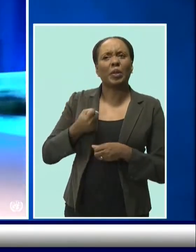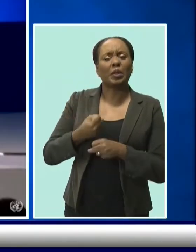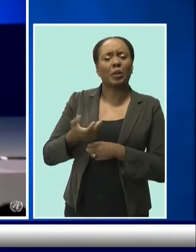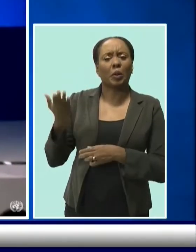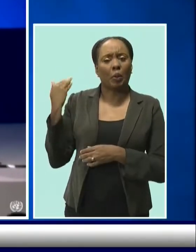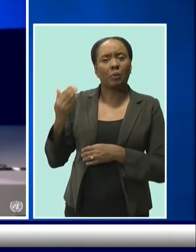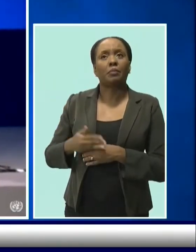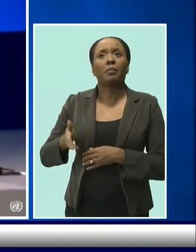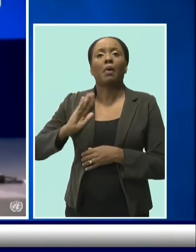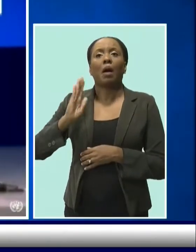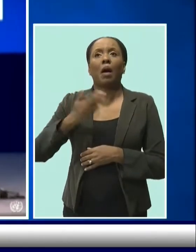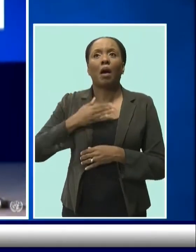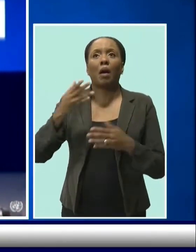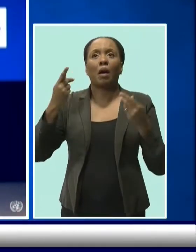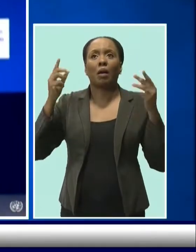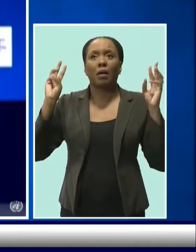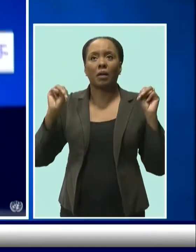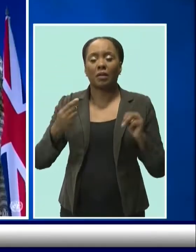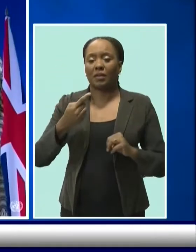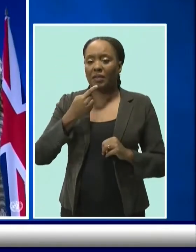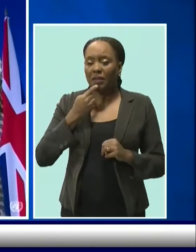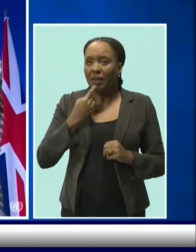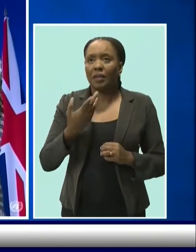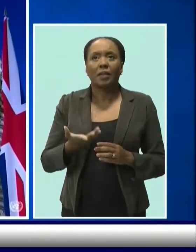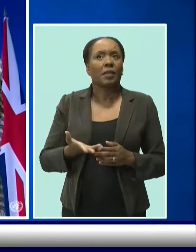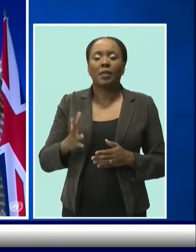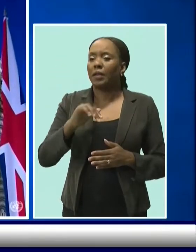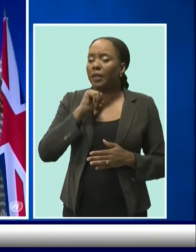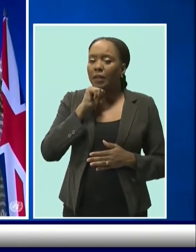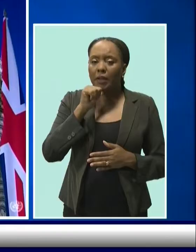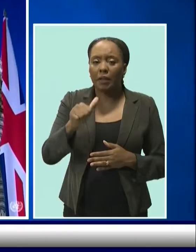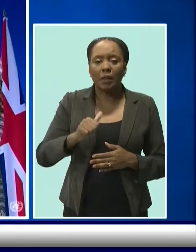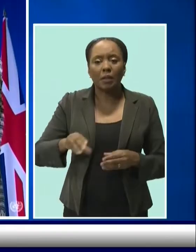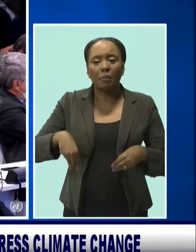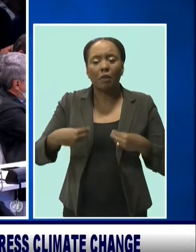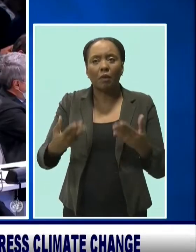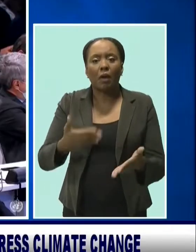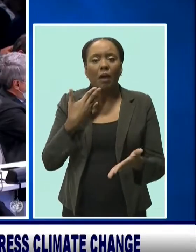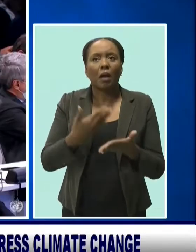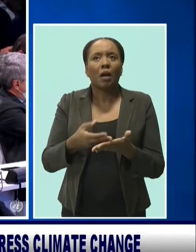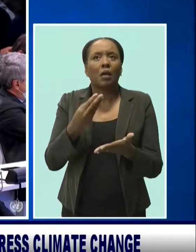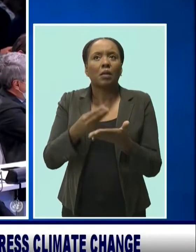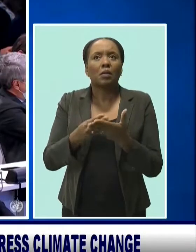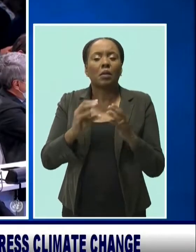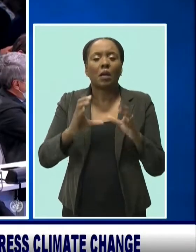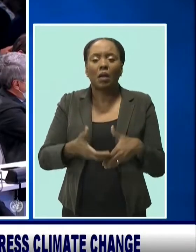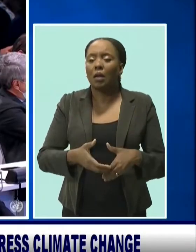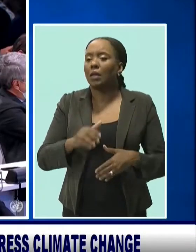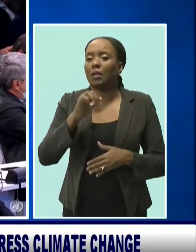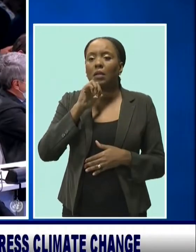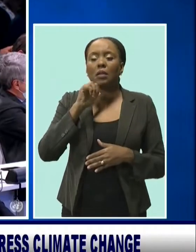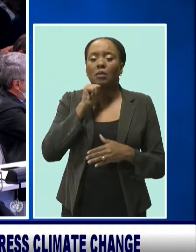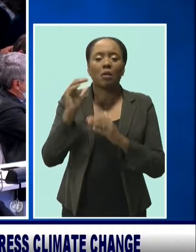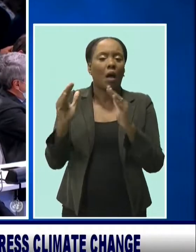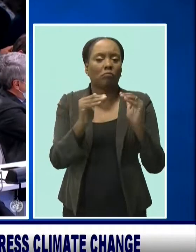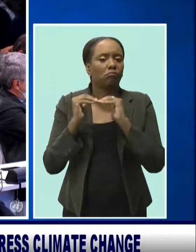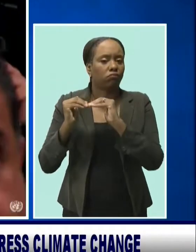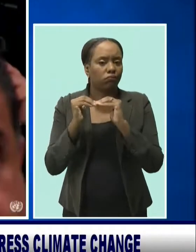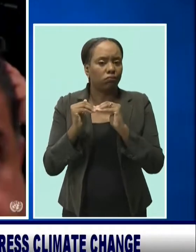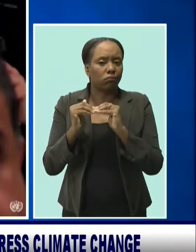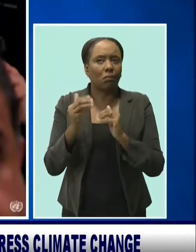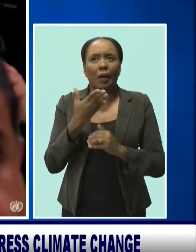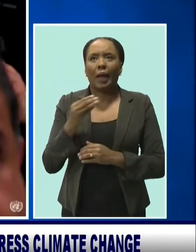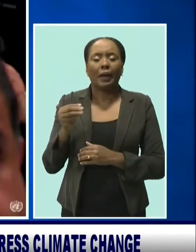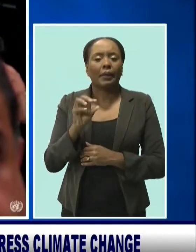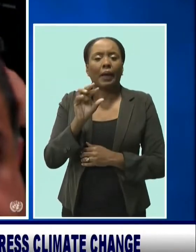Motley told world leaders their failure to provide critical financing is both immoral and unjust. She